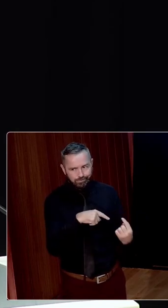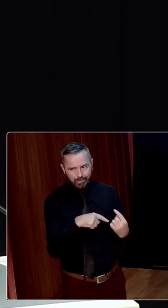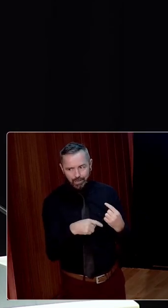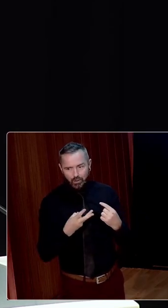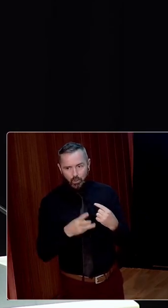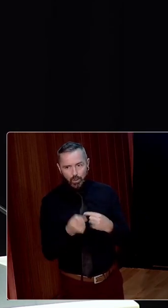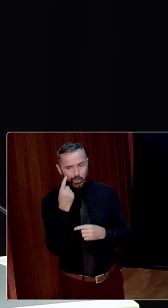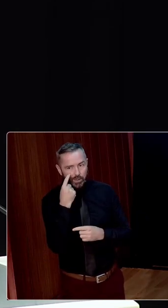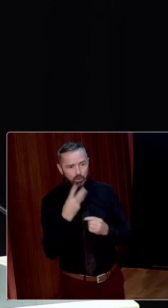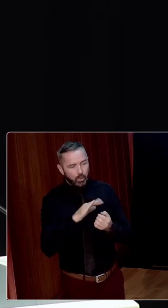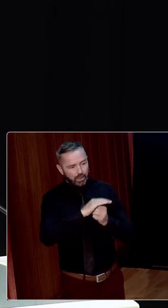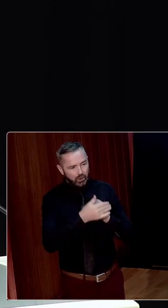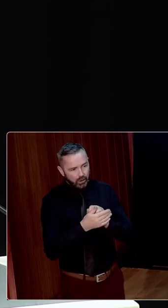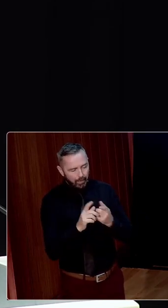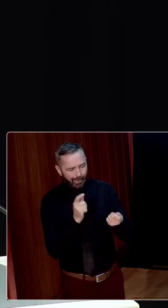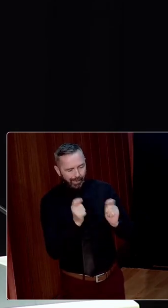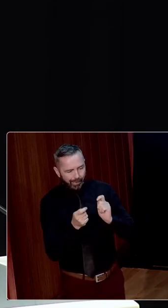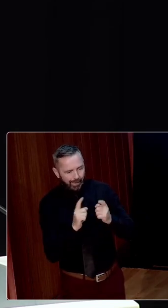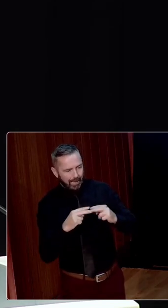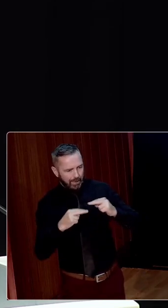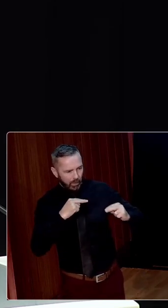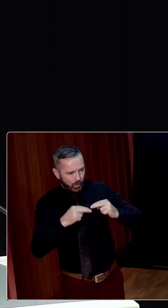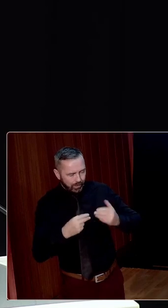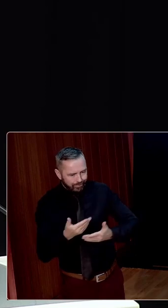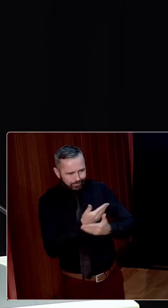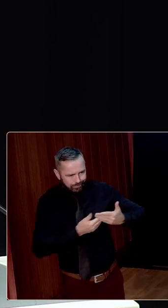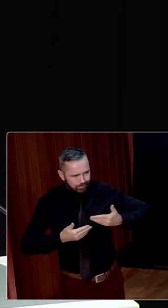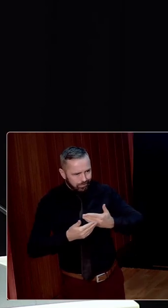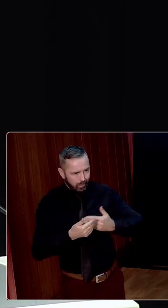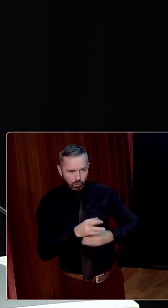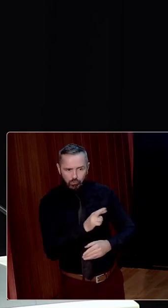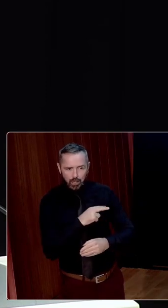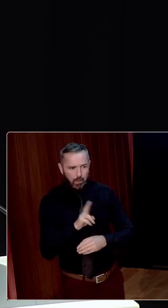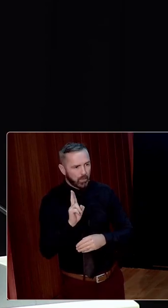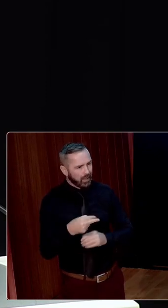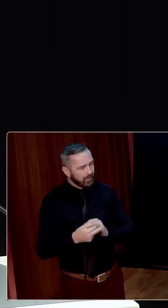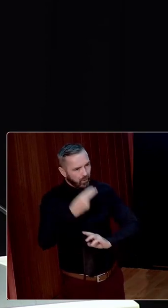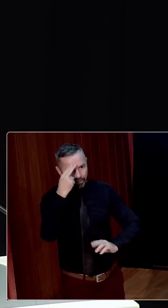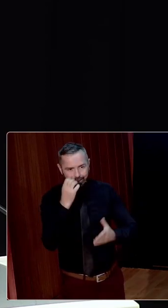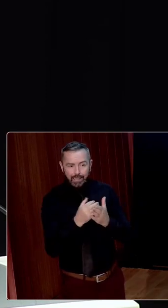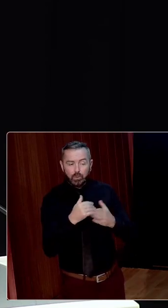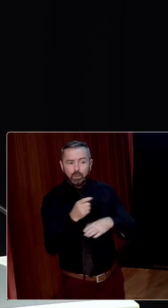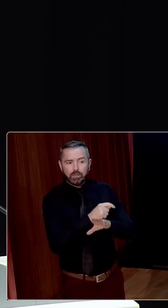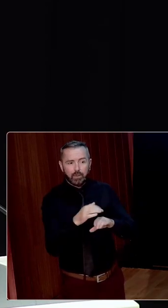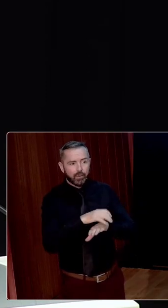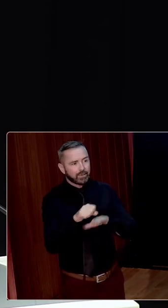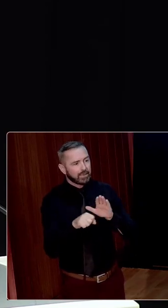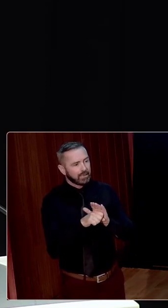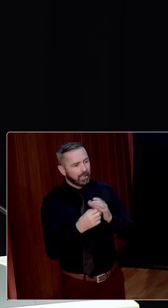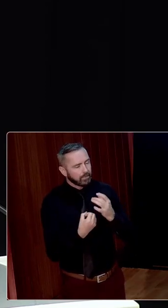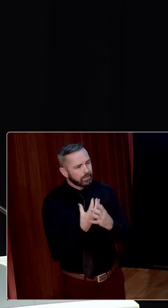can witness those being shaped and honed and negotiated is where there's real potential for understanding exactly what kind of state